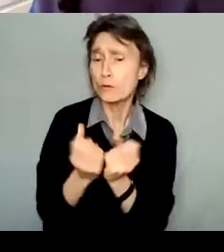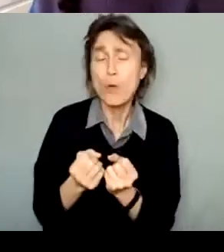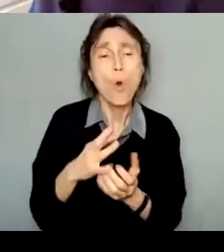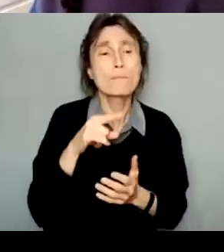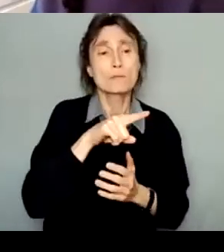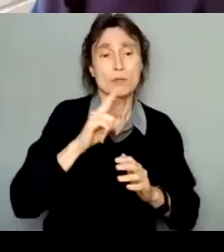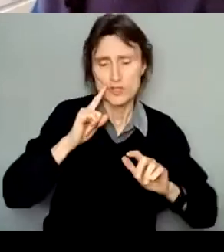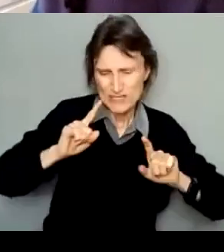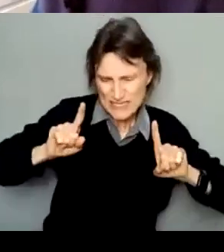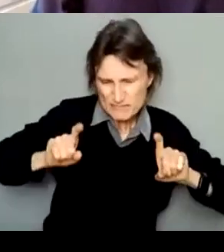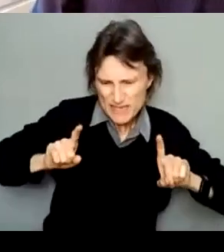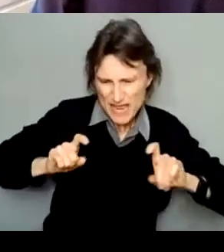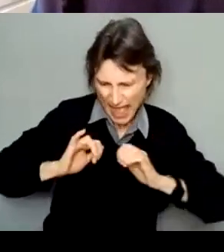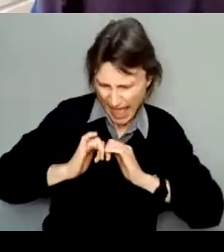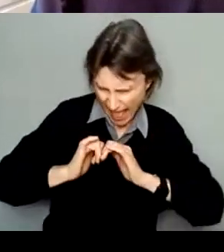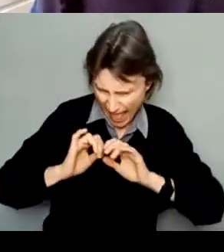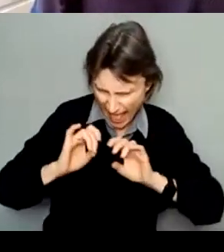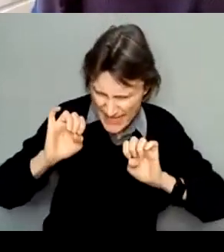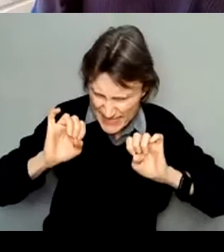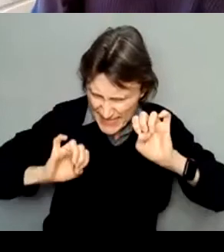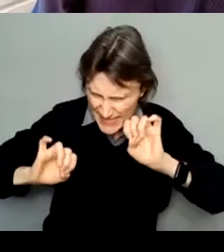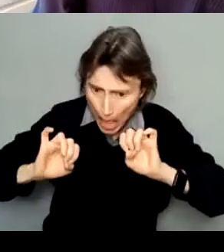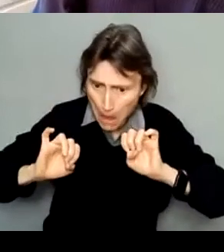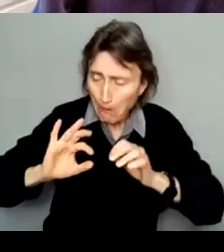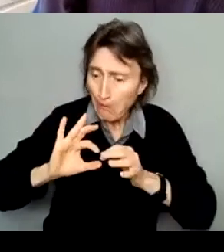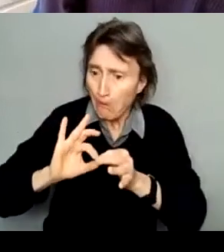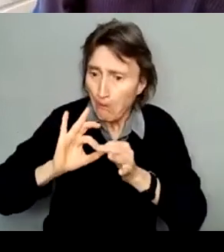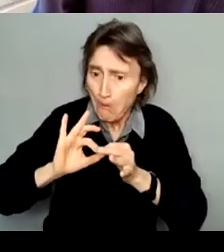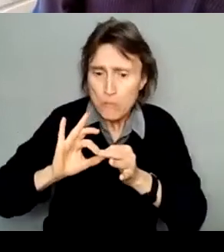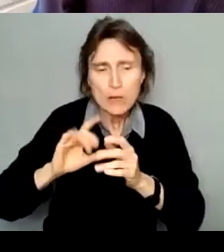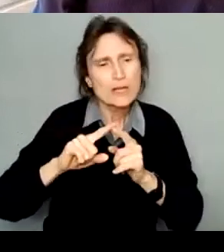of engagement or sharing. So consider what feels authentic to you.